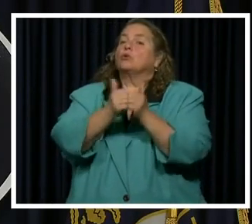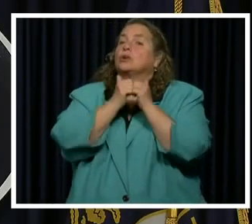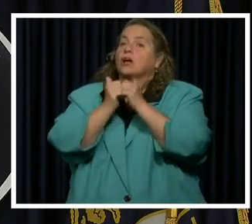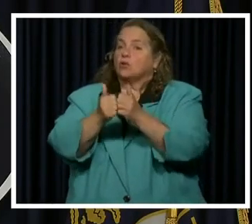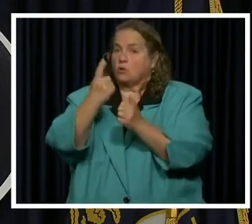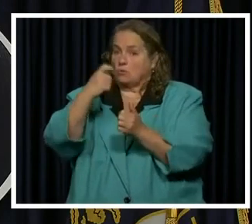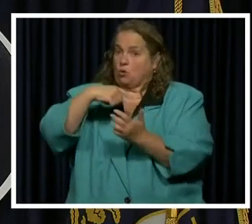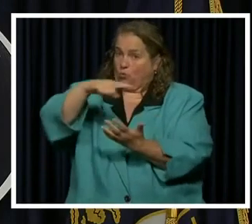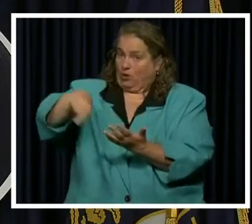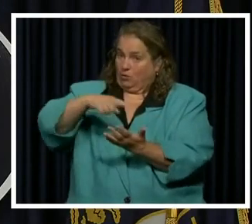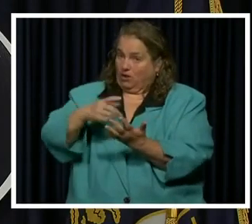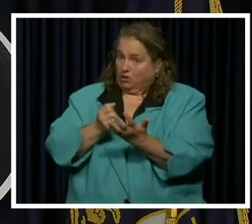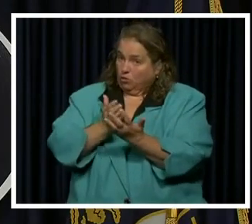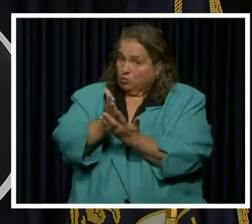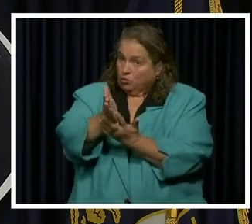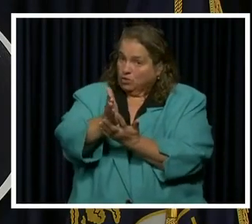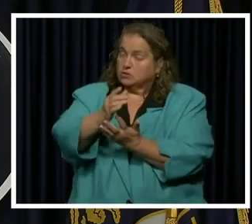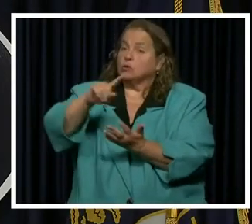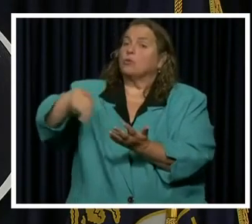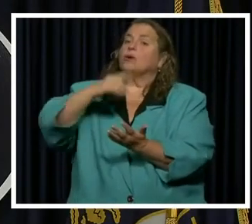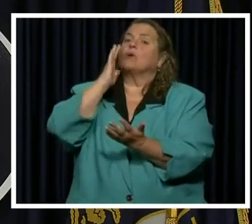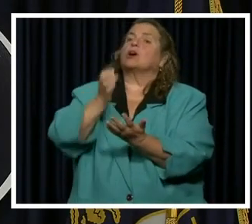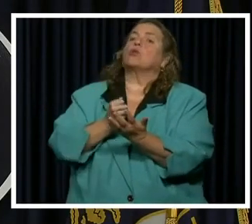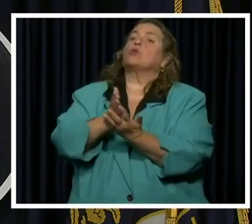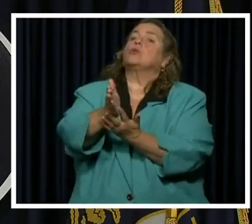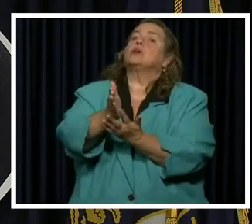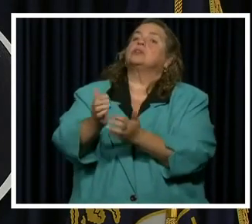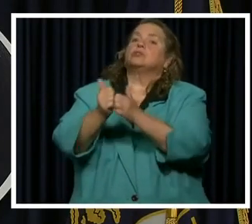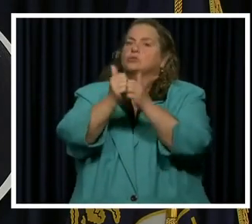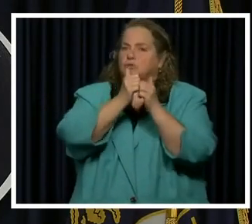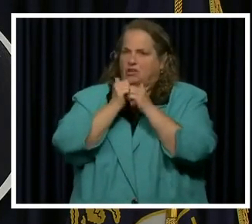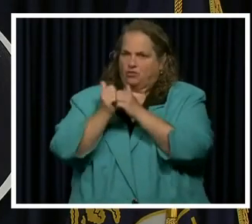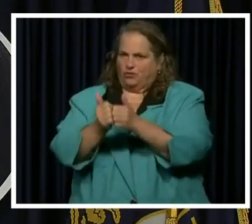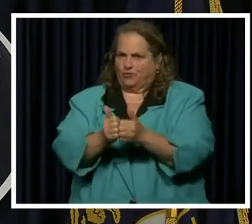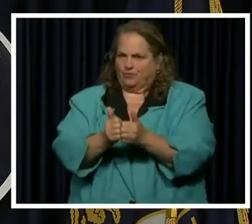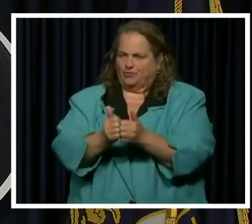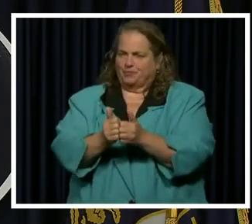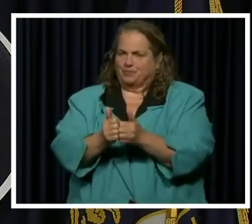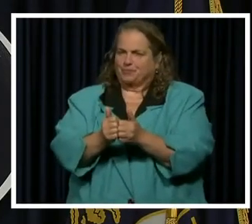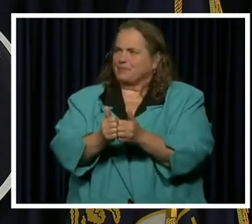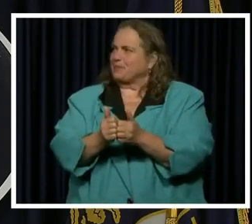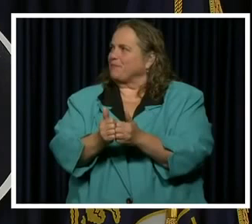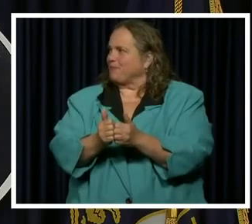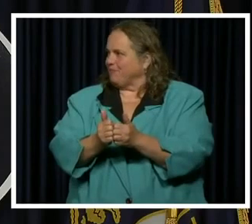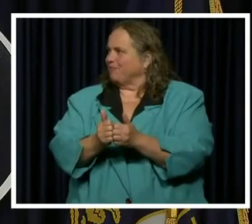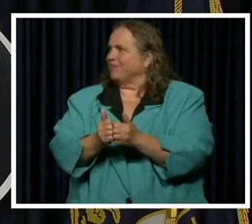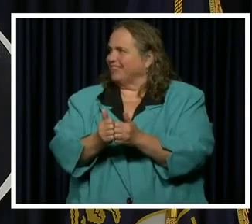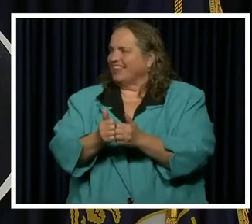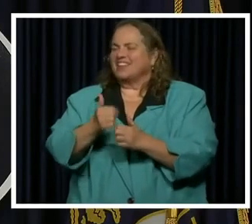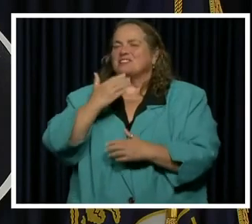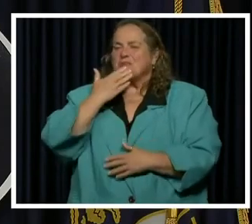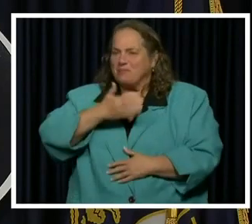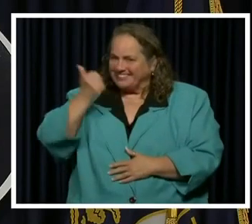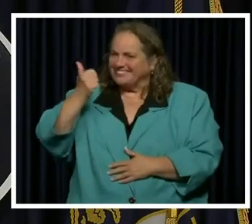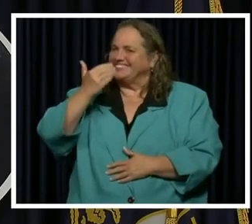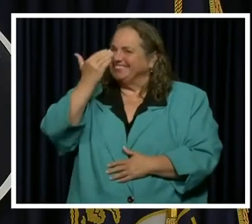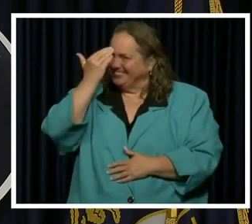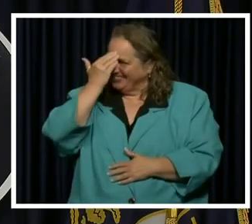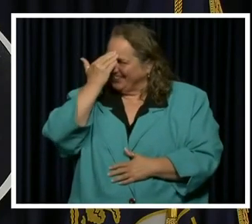last time. We're going to get through this. We're going to get through this together. That's going to be the best known